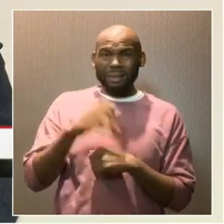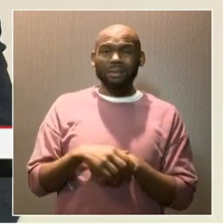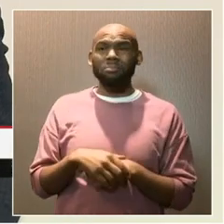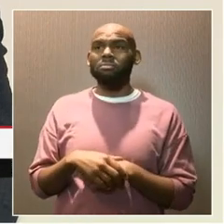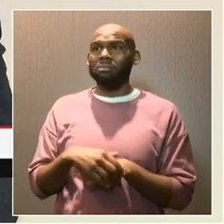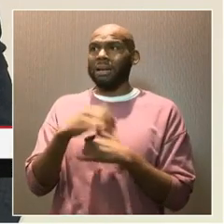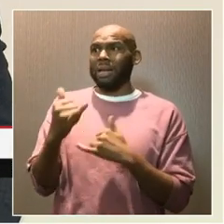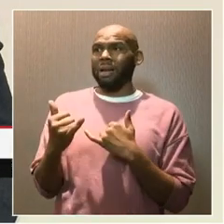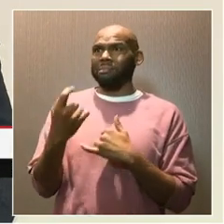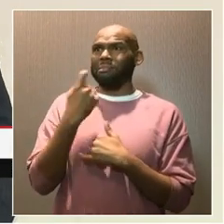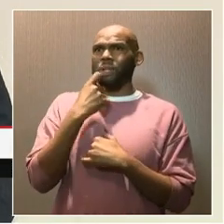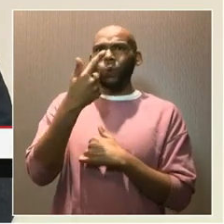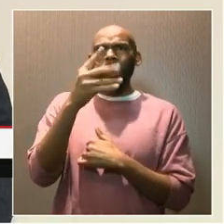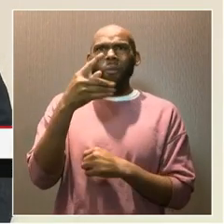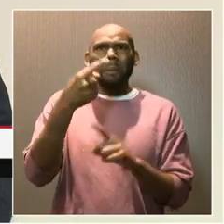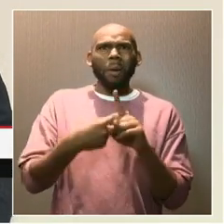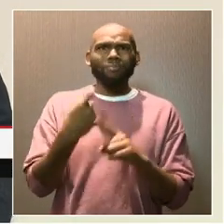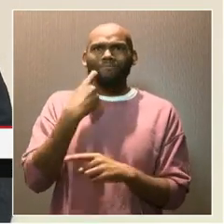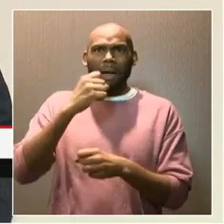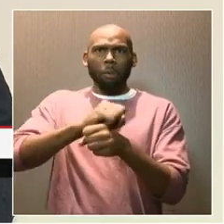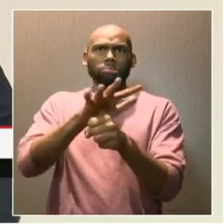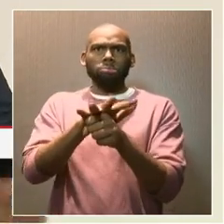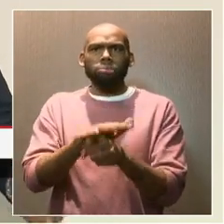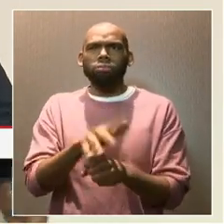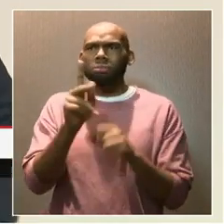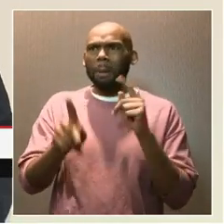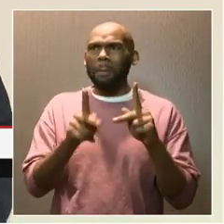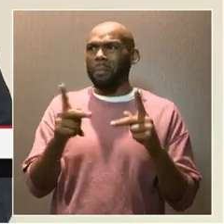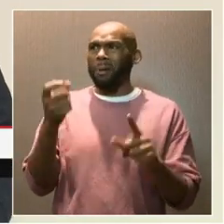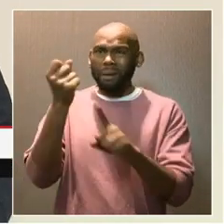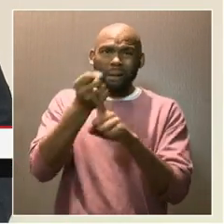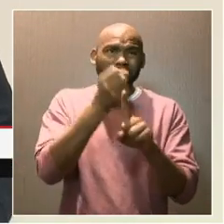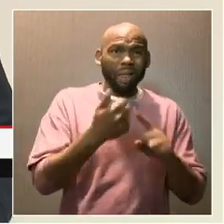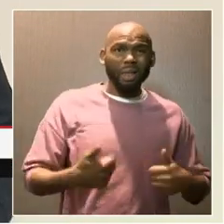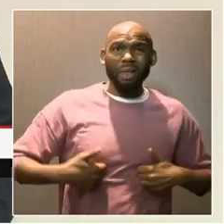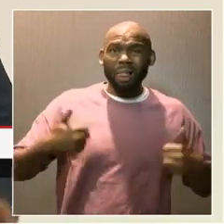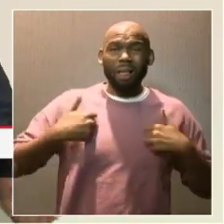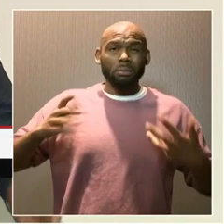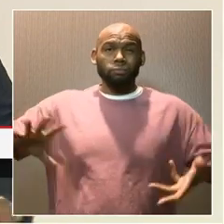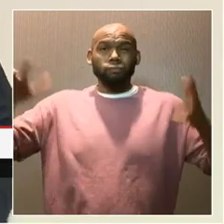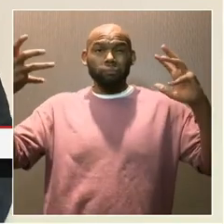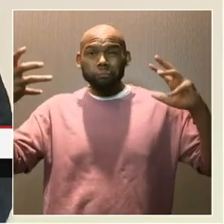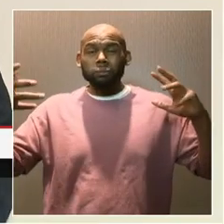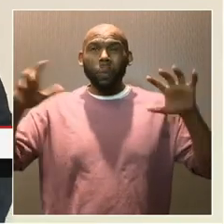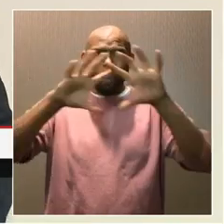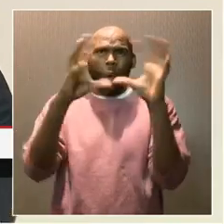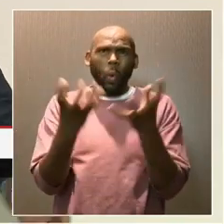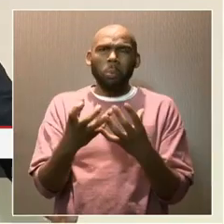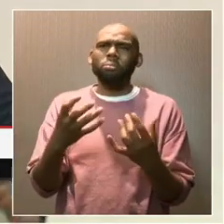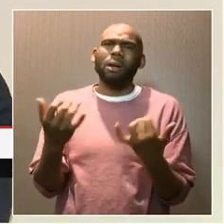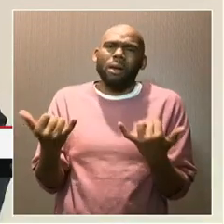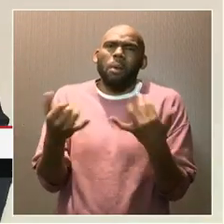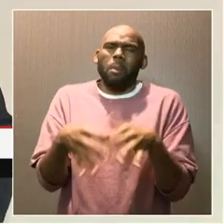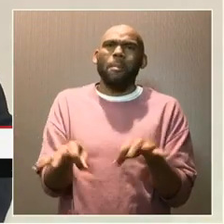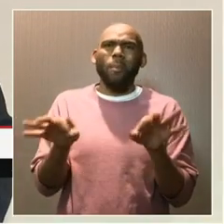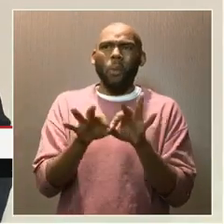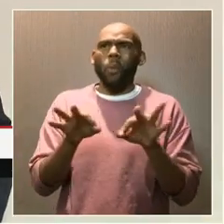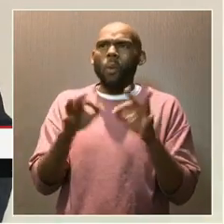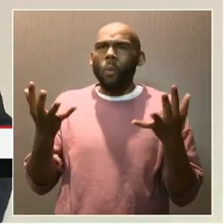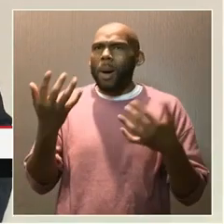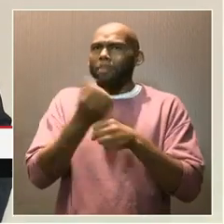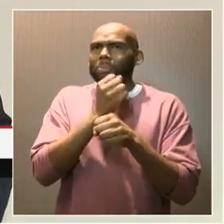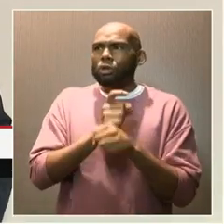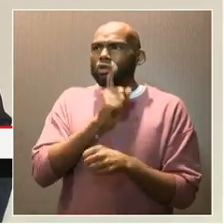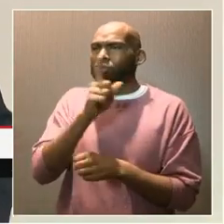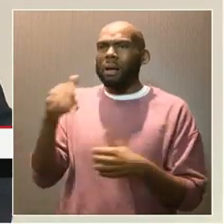after 24 months of this pandemic where young folks' lives have been impacted, there's nothing more important for us all to do than to make sure they